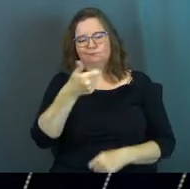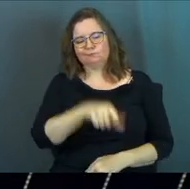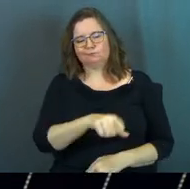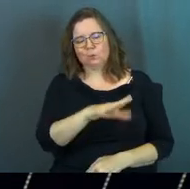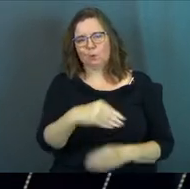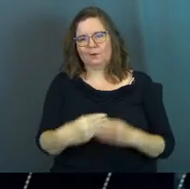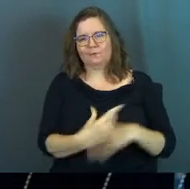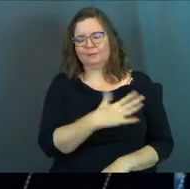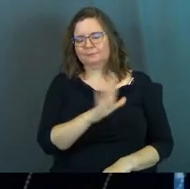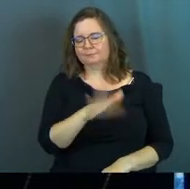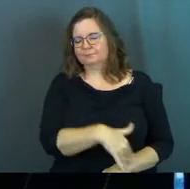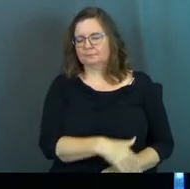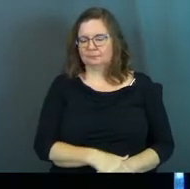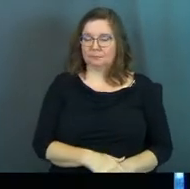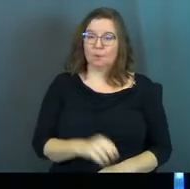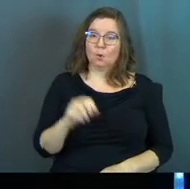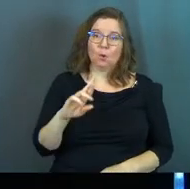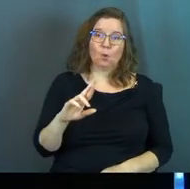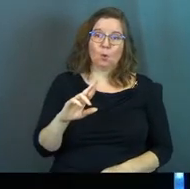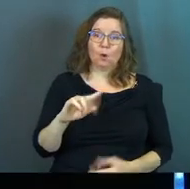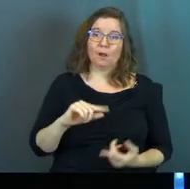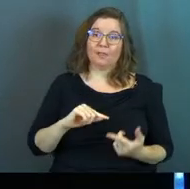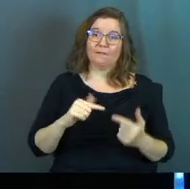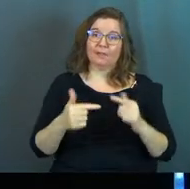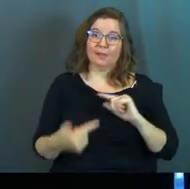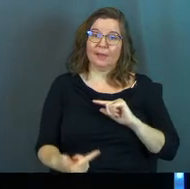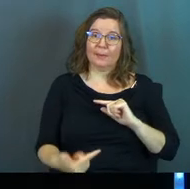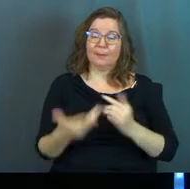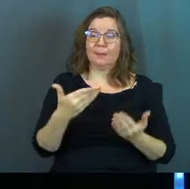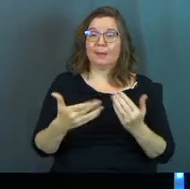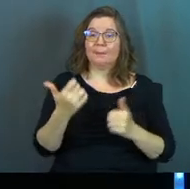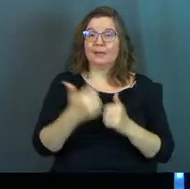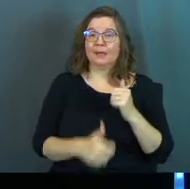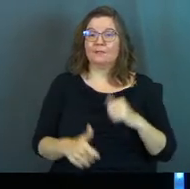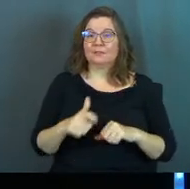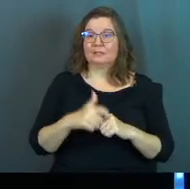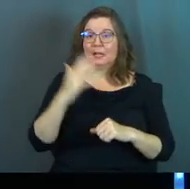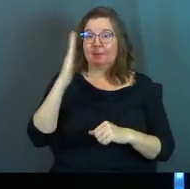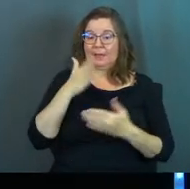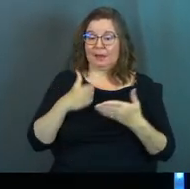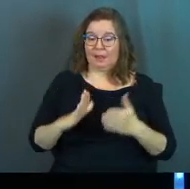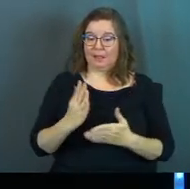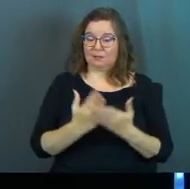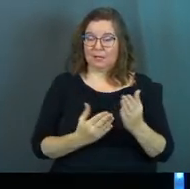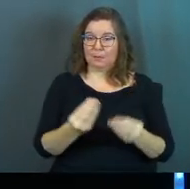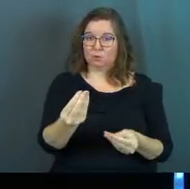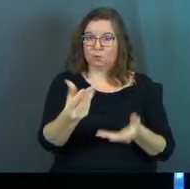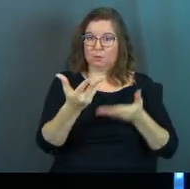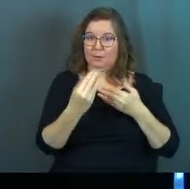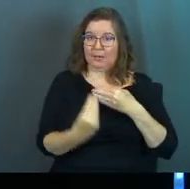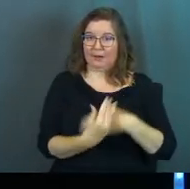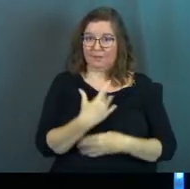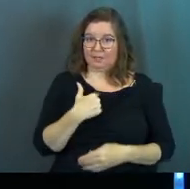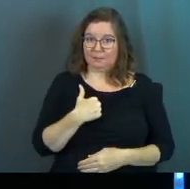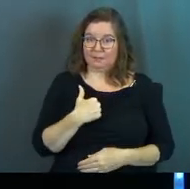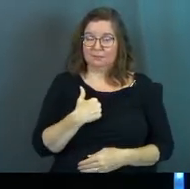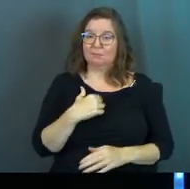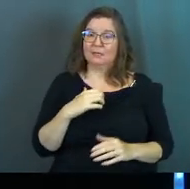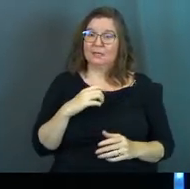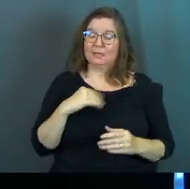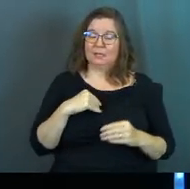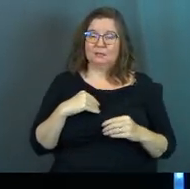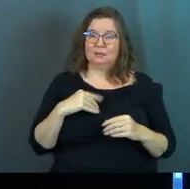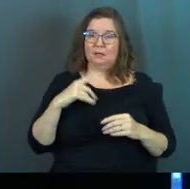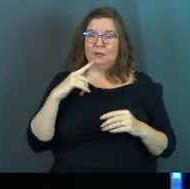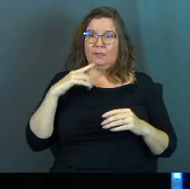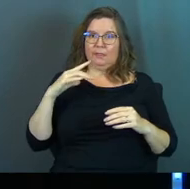advice. Or the flip. Maybe every time God allows somebody to bring advice to me, it does